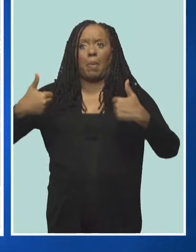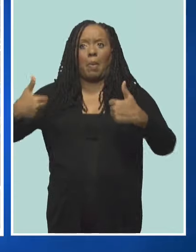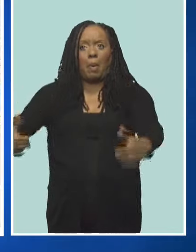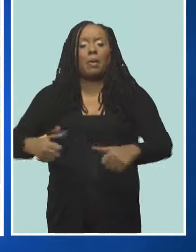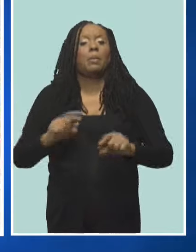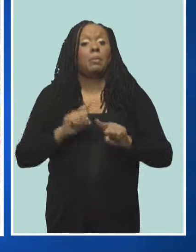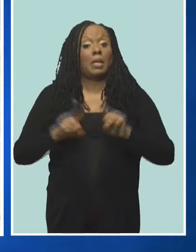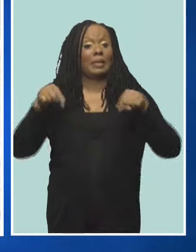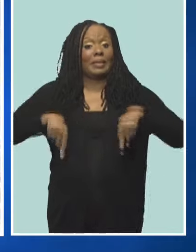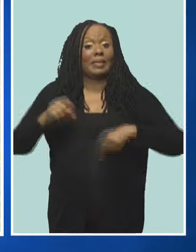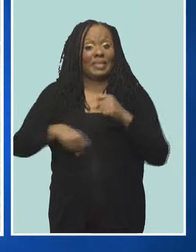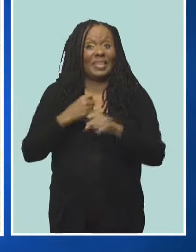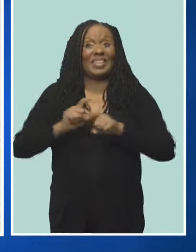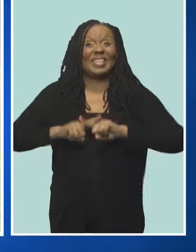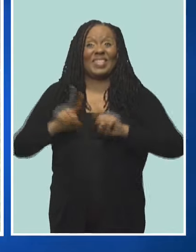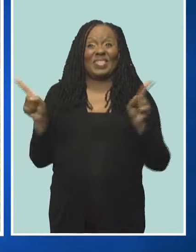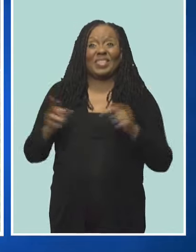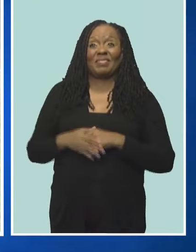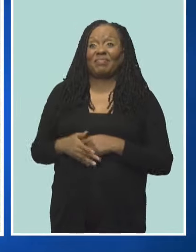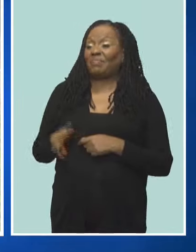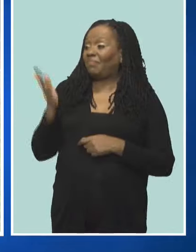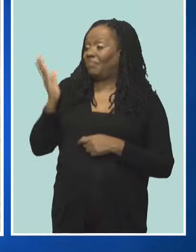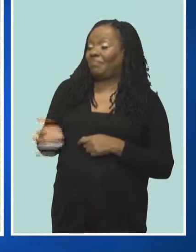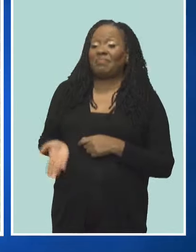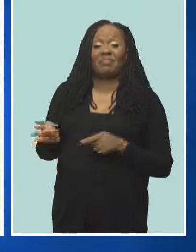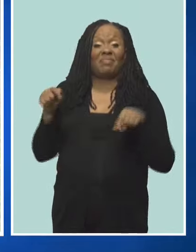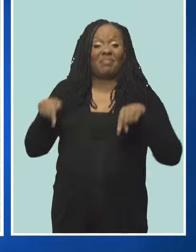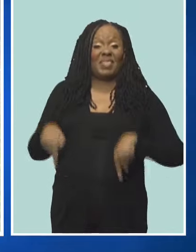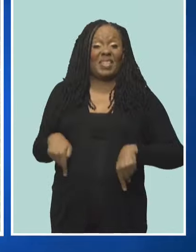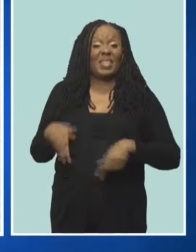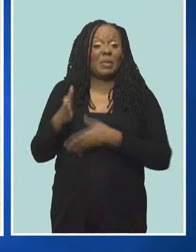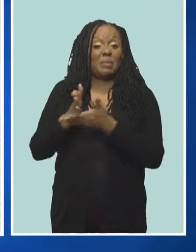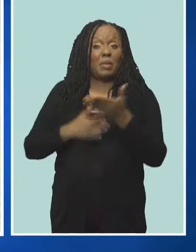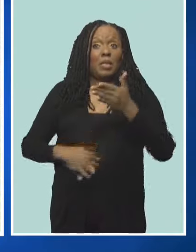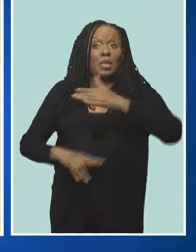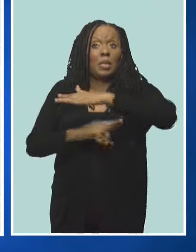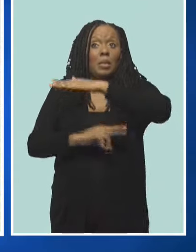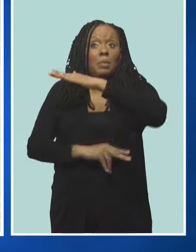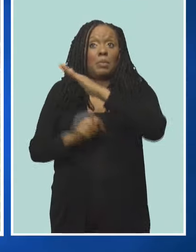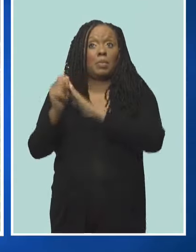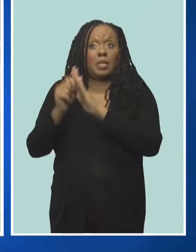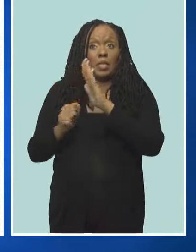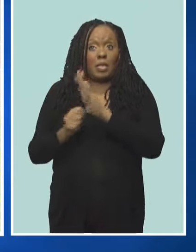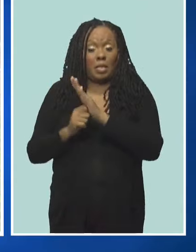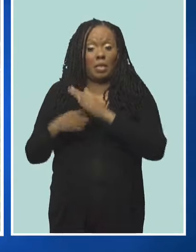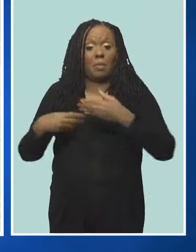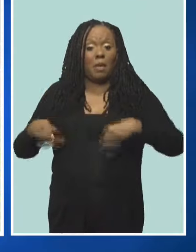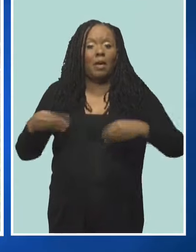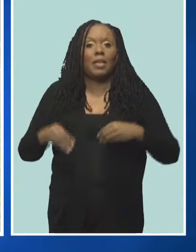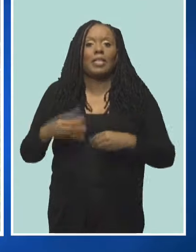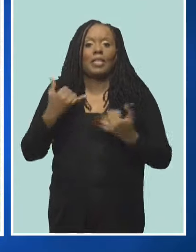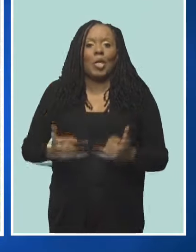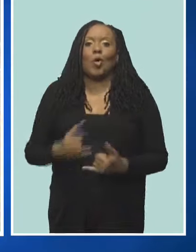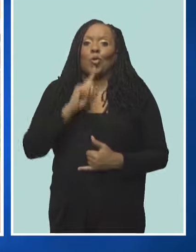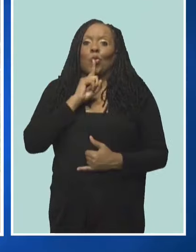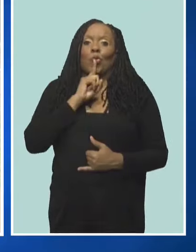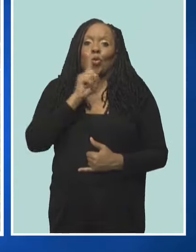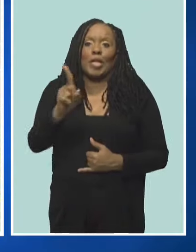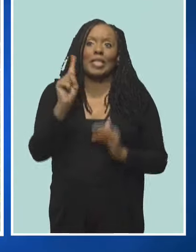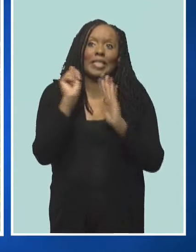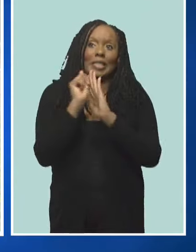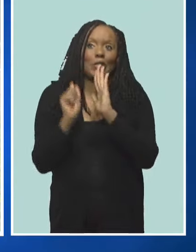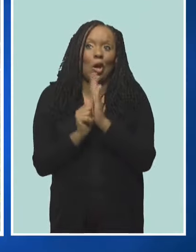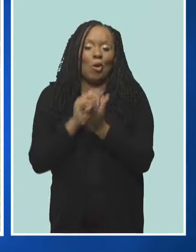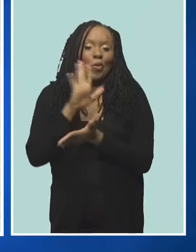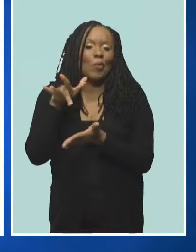differently this year. This is part of the Bridgetown market. So the Bridgetown, I kept saying, the Bridgetown has come back to Bridgetown market because we are now engaging the